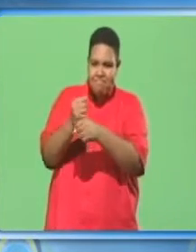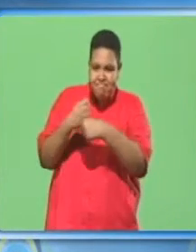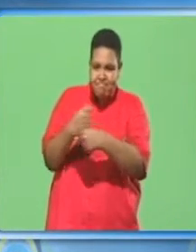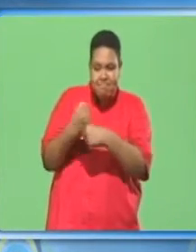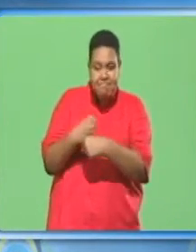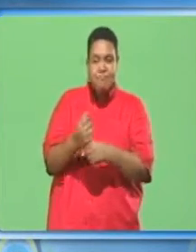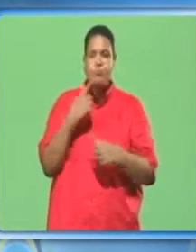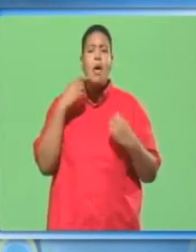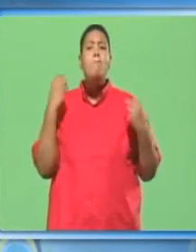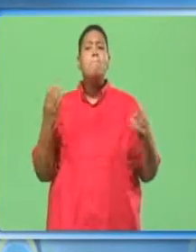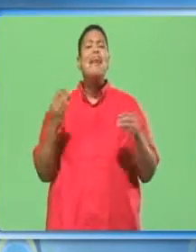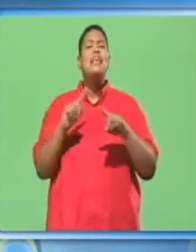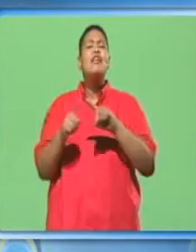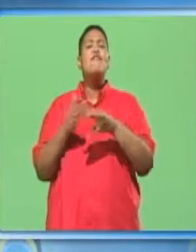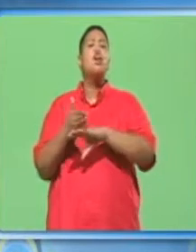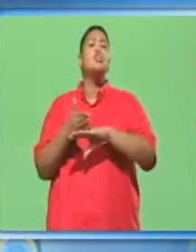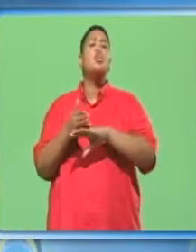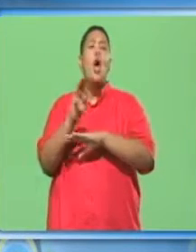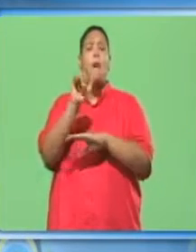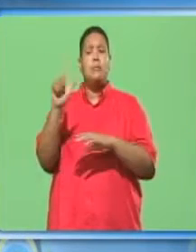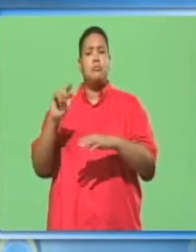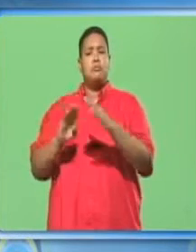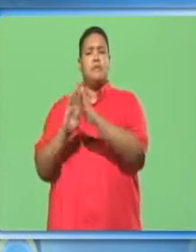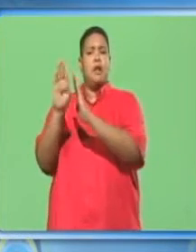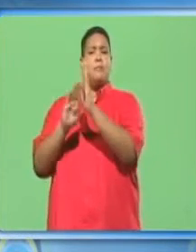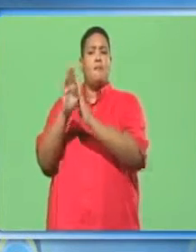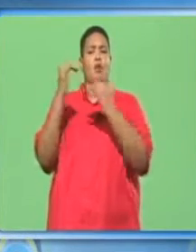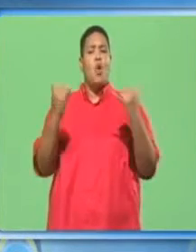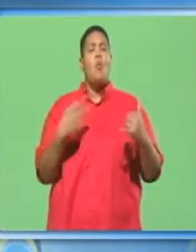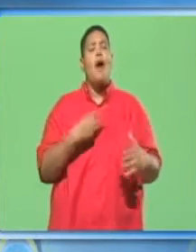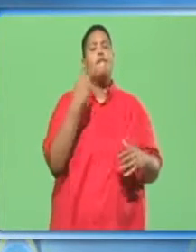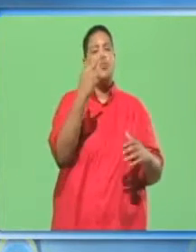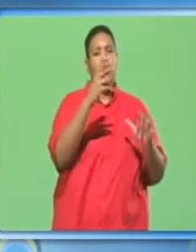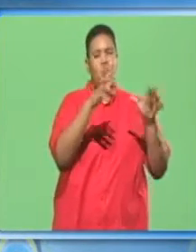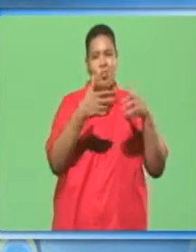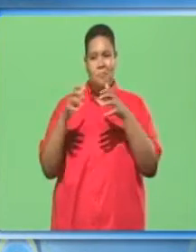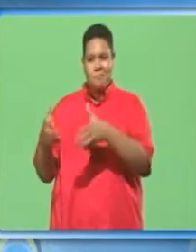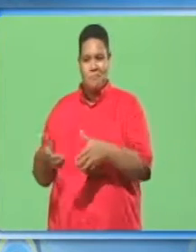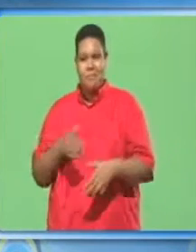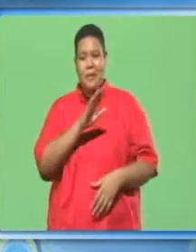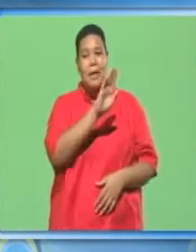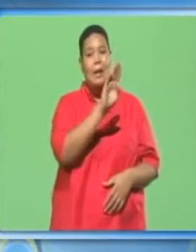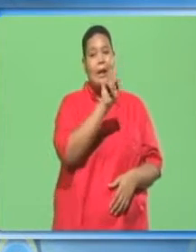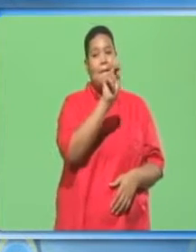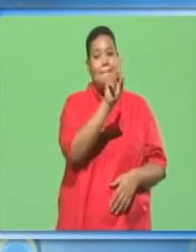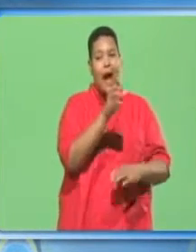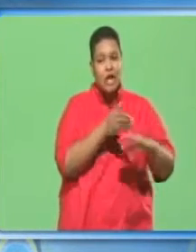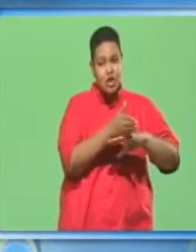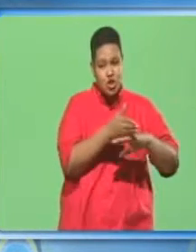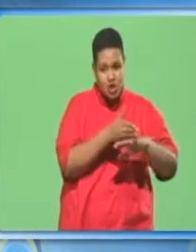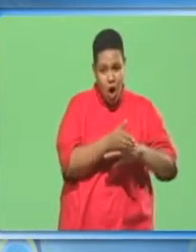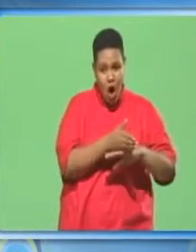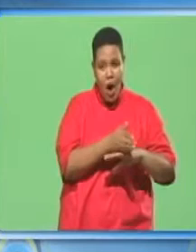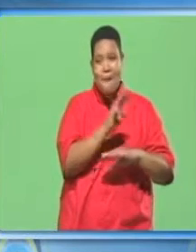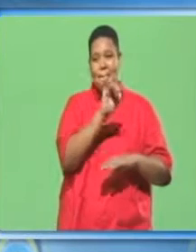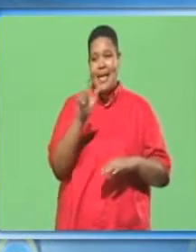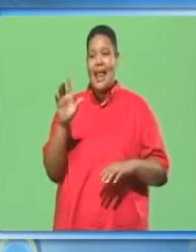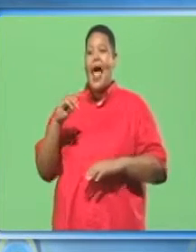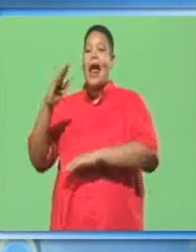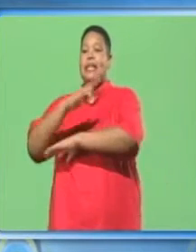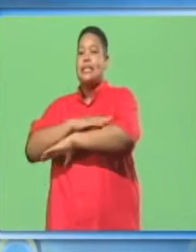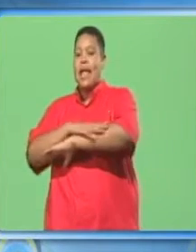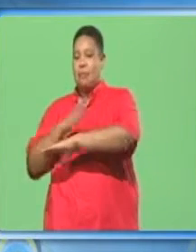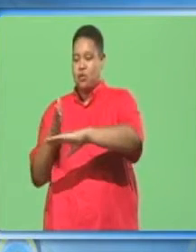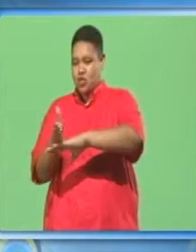being developed now, but to categorize these, we have two main types, the band saw sawmill and the table saw